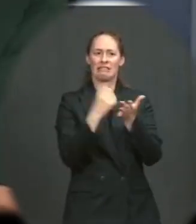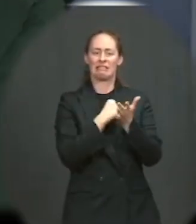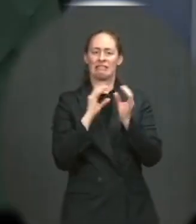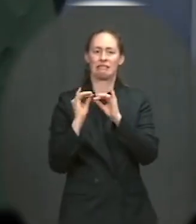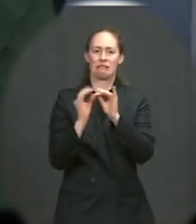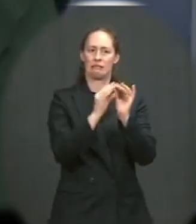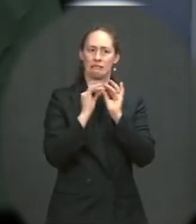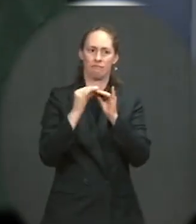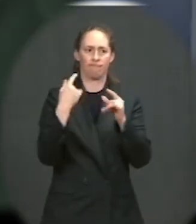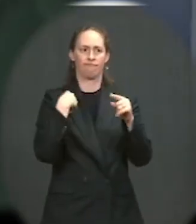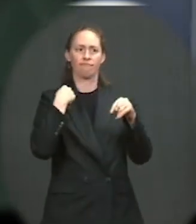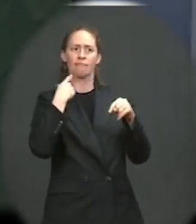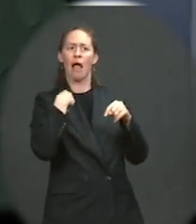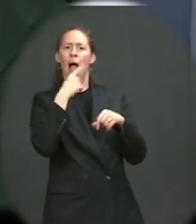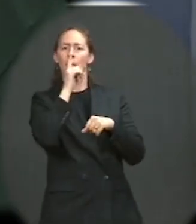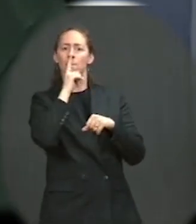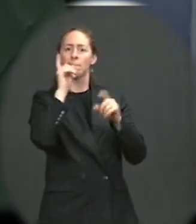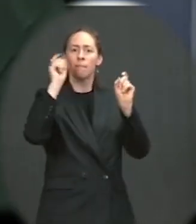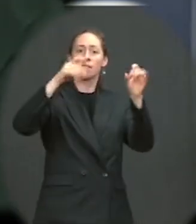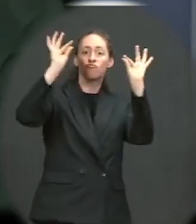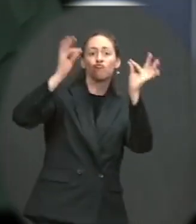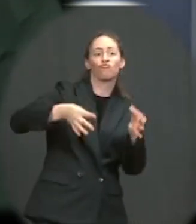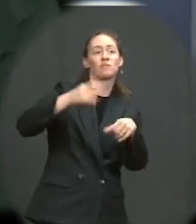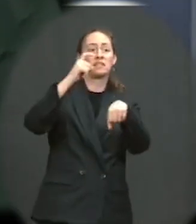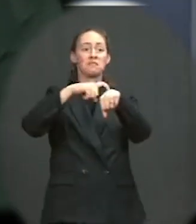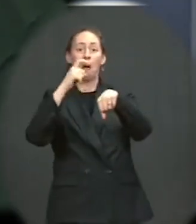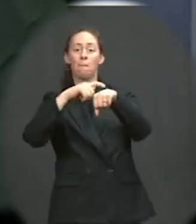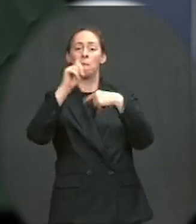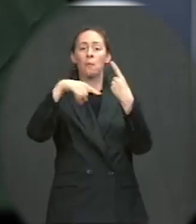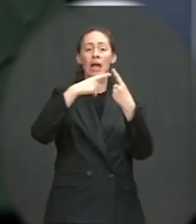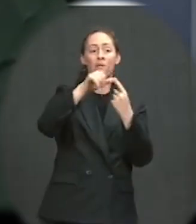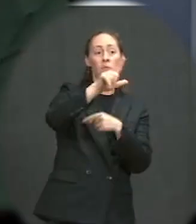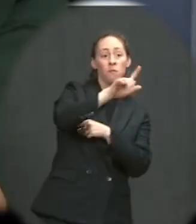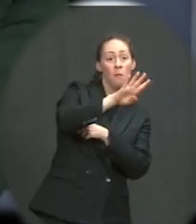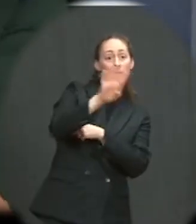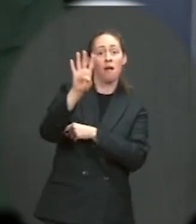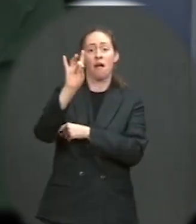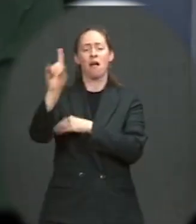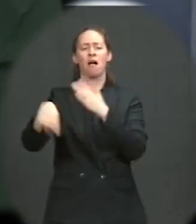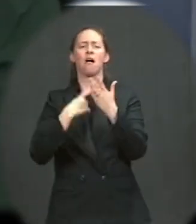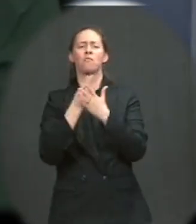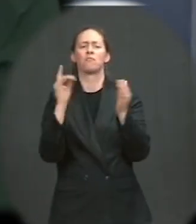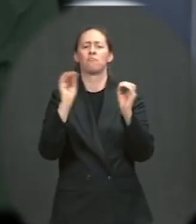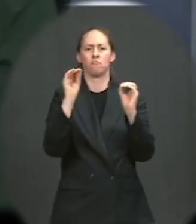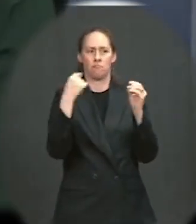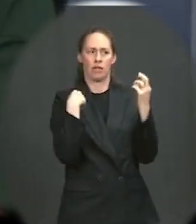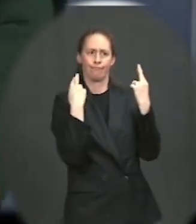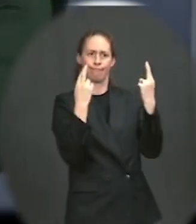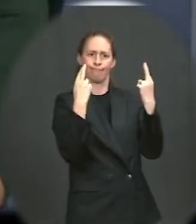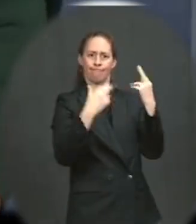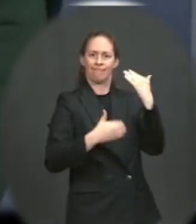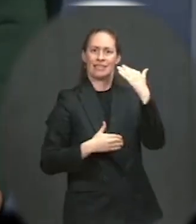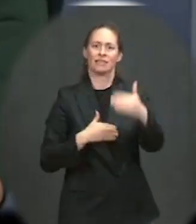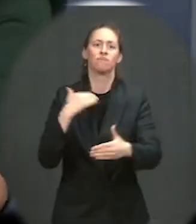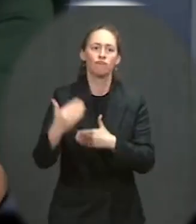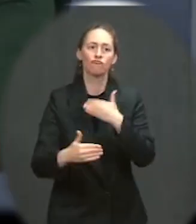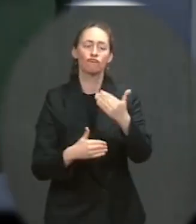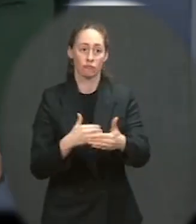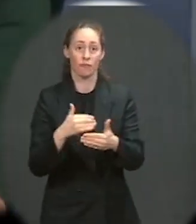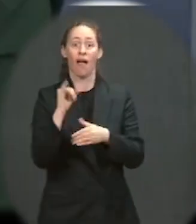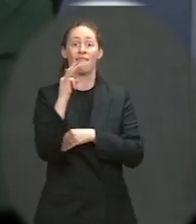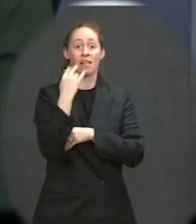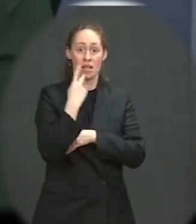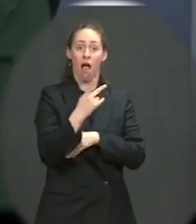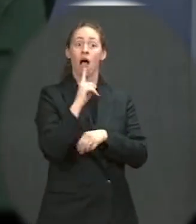There's a couple more days in the week, and we're hopeful to make progress. If we see progress continue to be made between our discussions with our